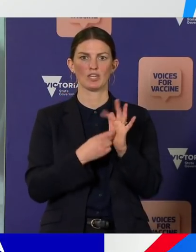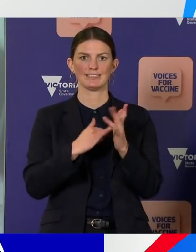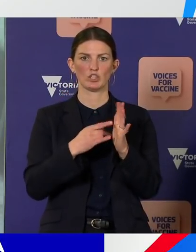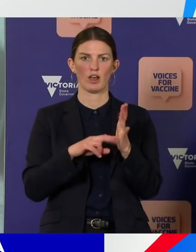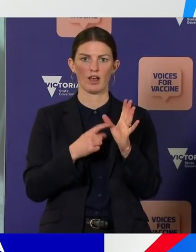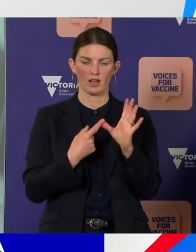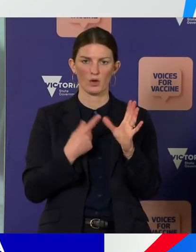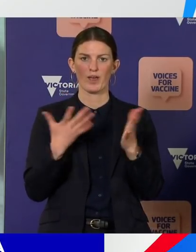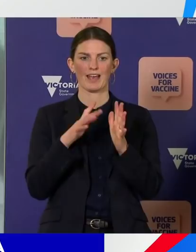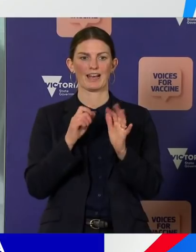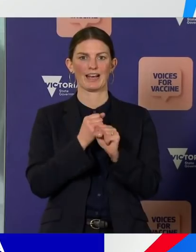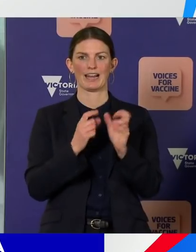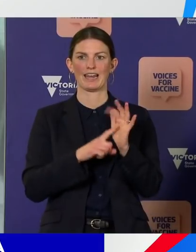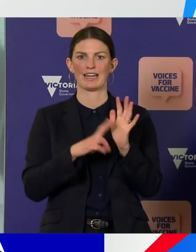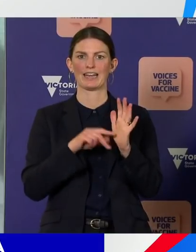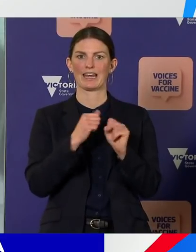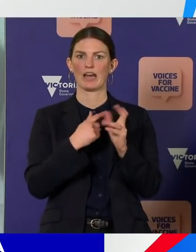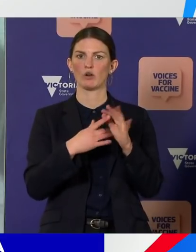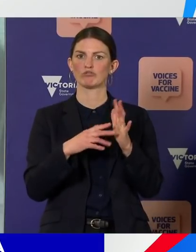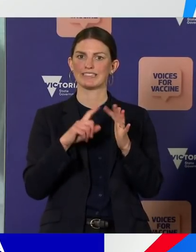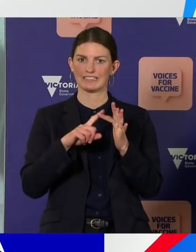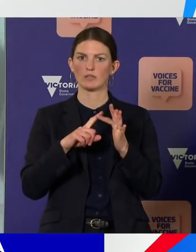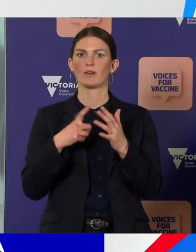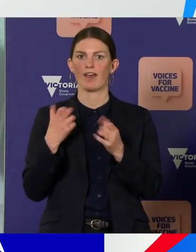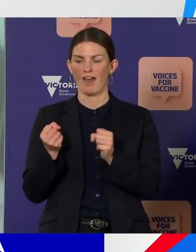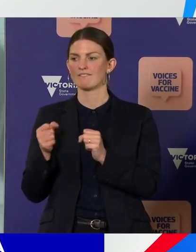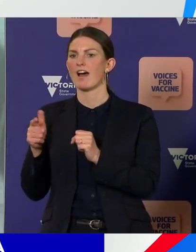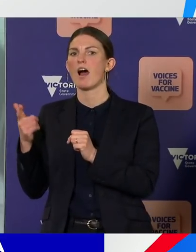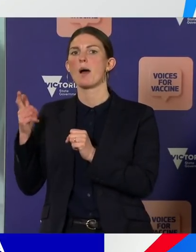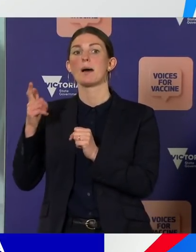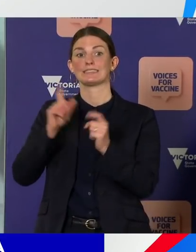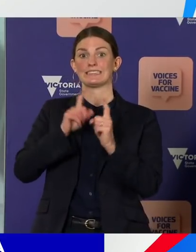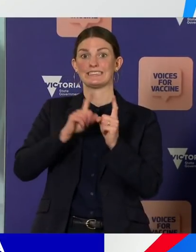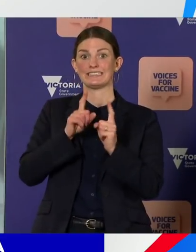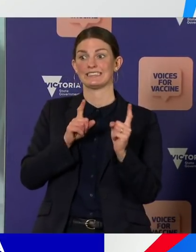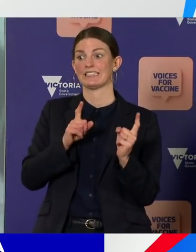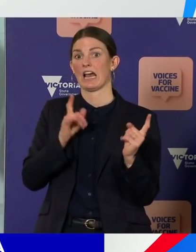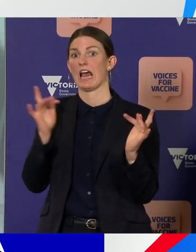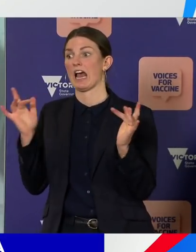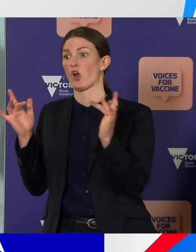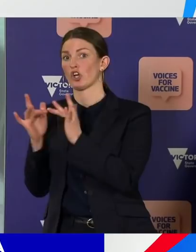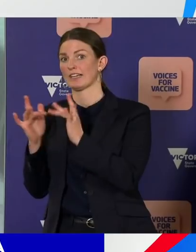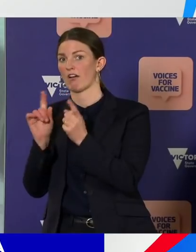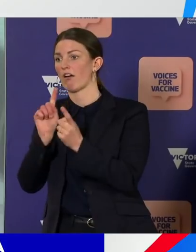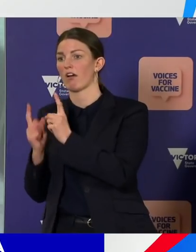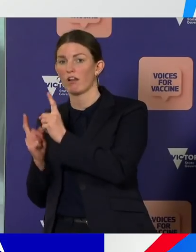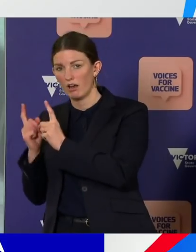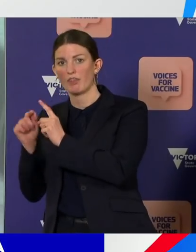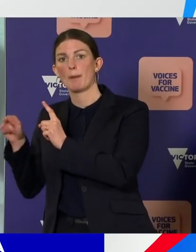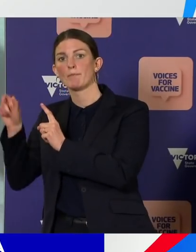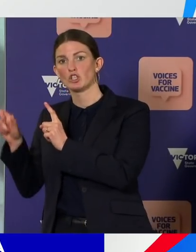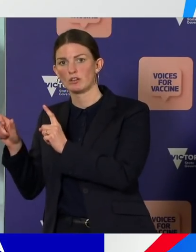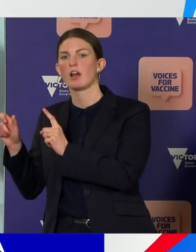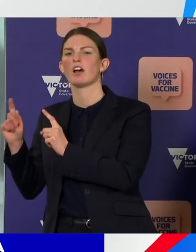primary close contacts of a confirmed case elsewhere in the city. And that household is isolating well. We have one